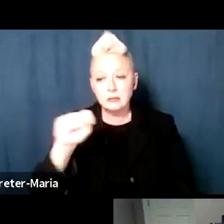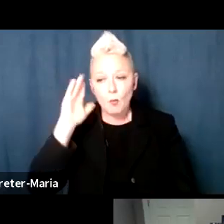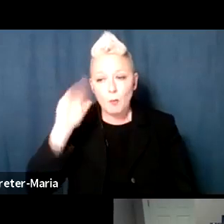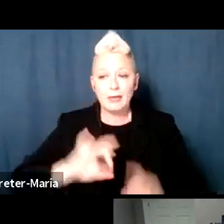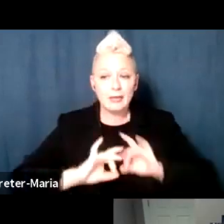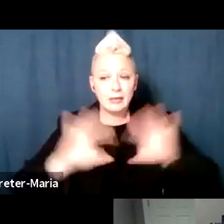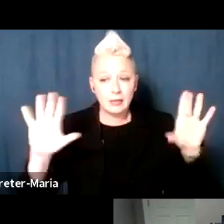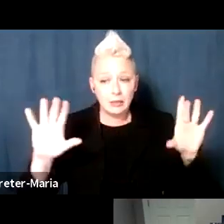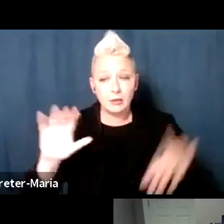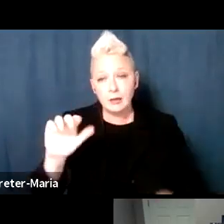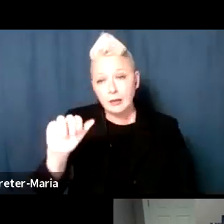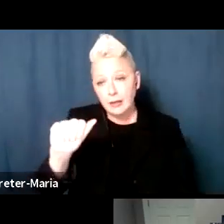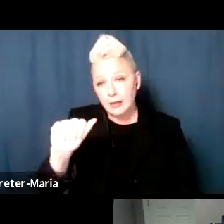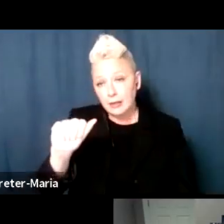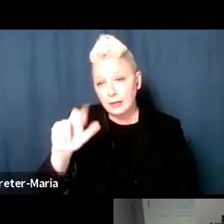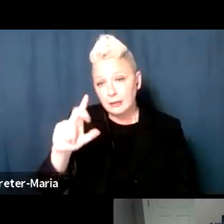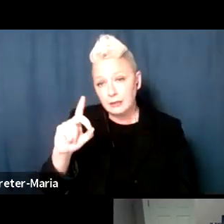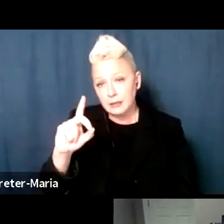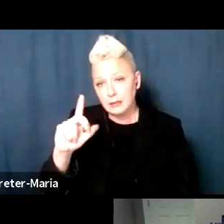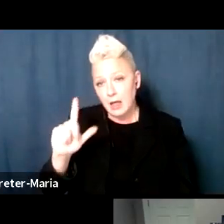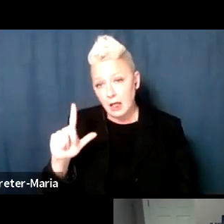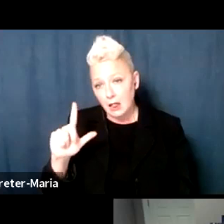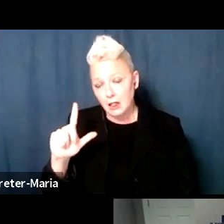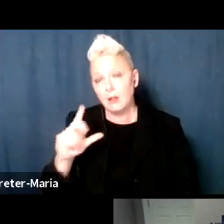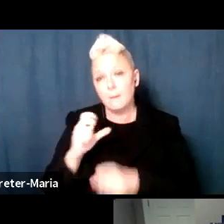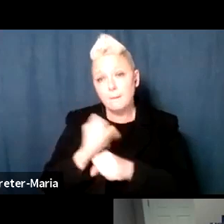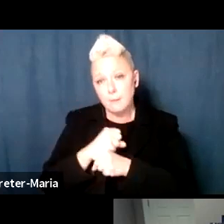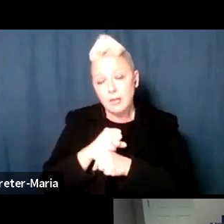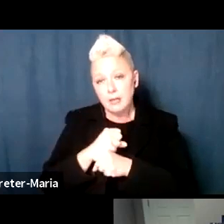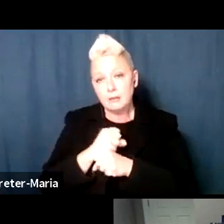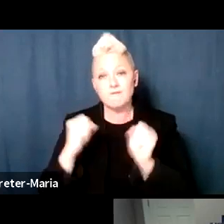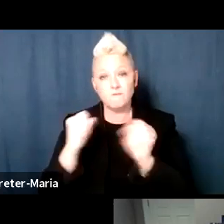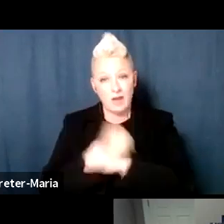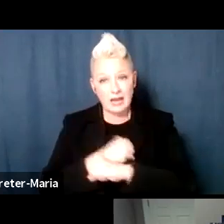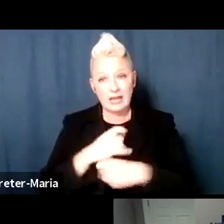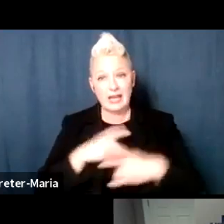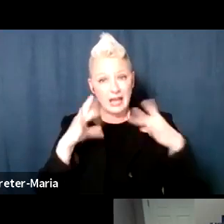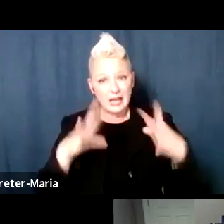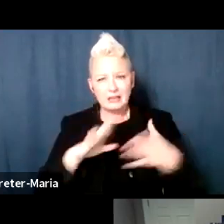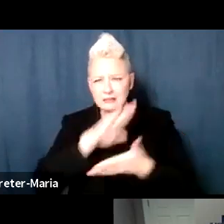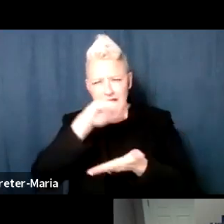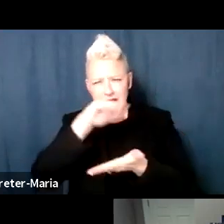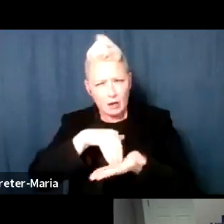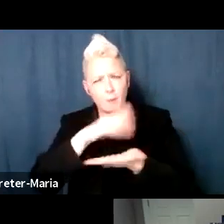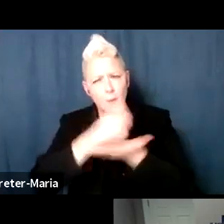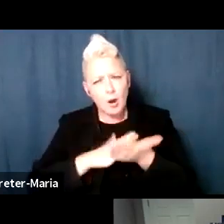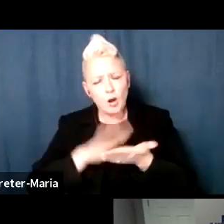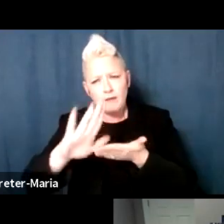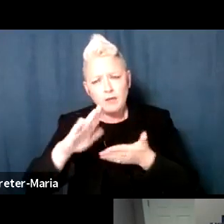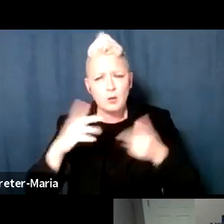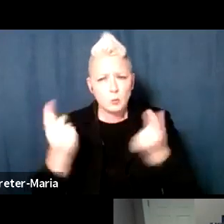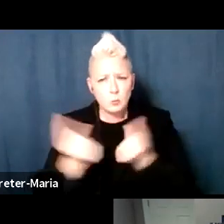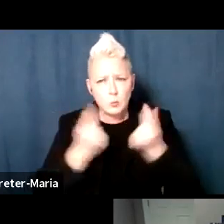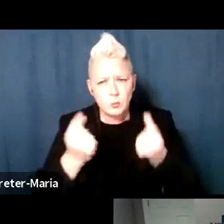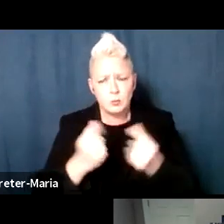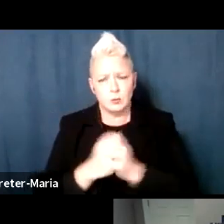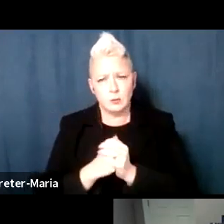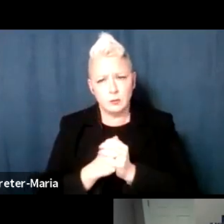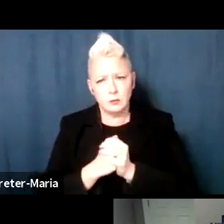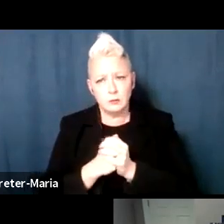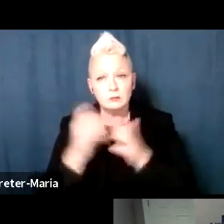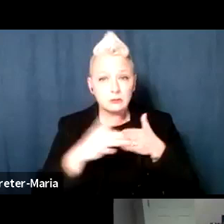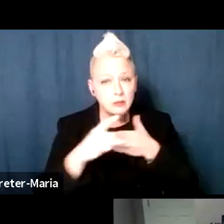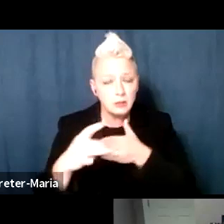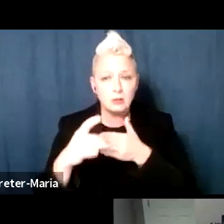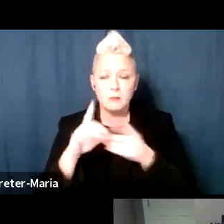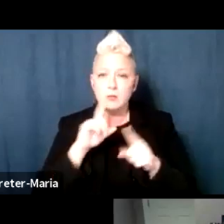ADL has made combating hate a centerpiece in their efforts. They've been among the leaders in ensuring that